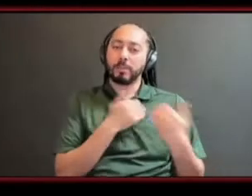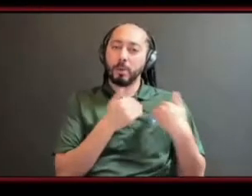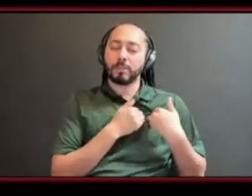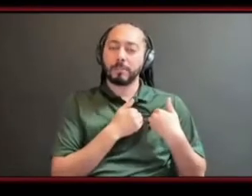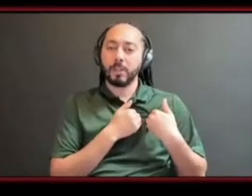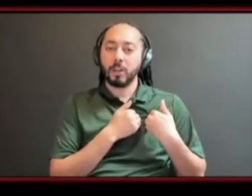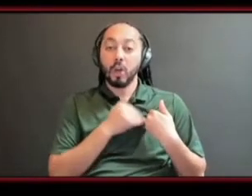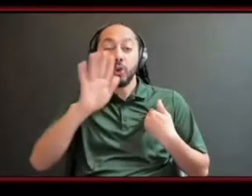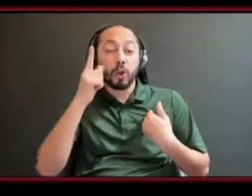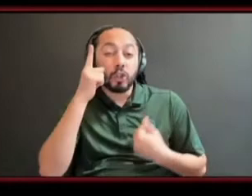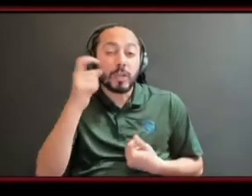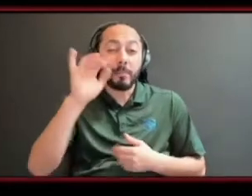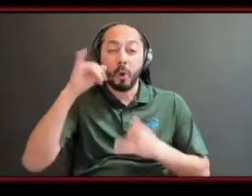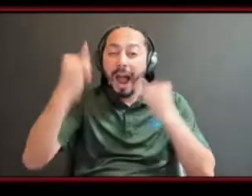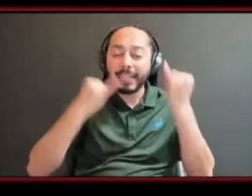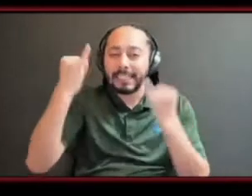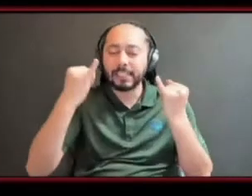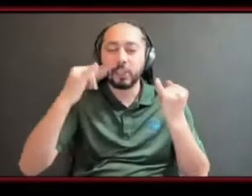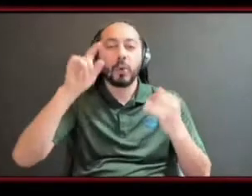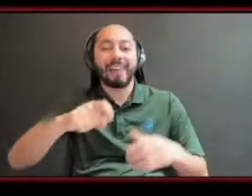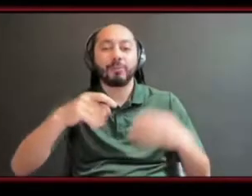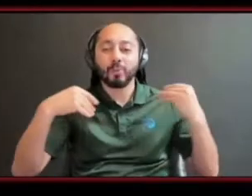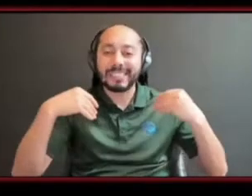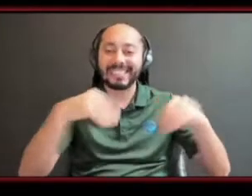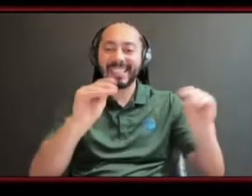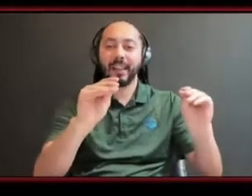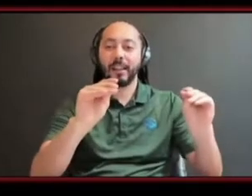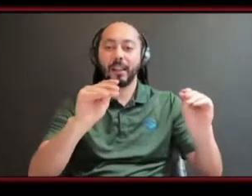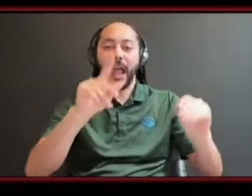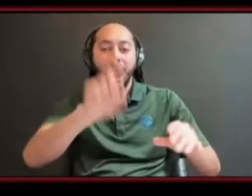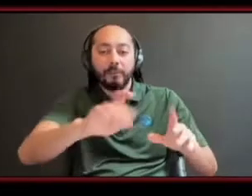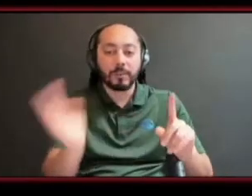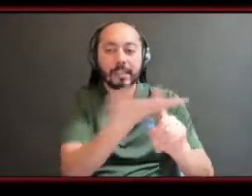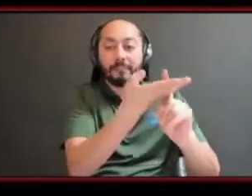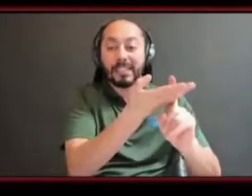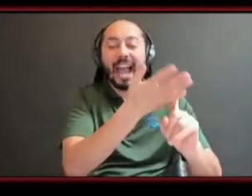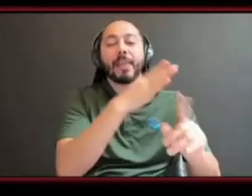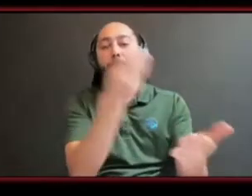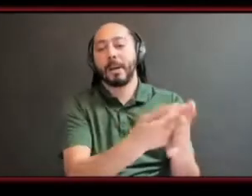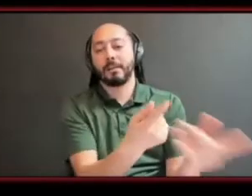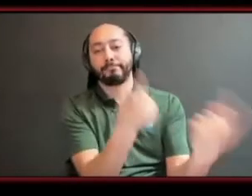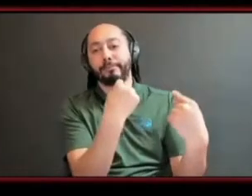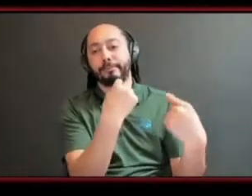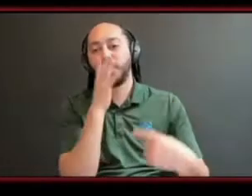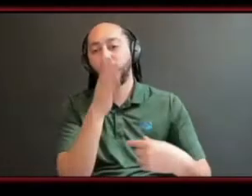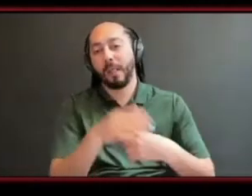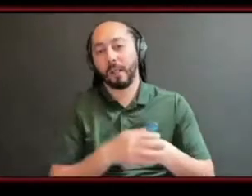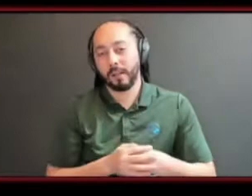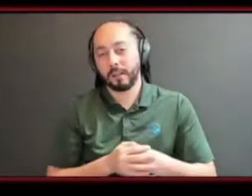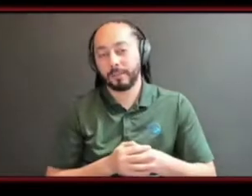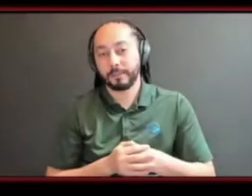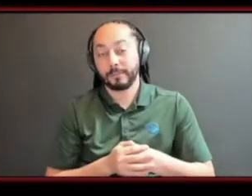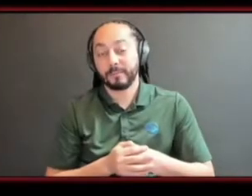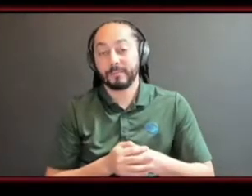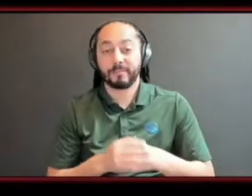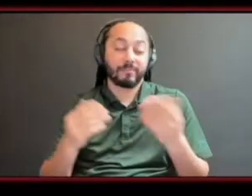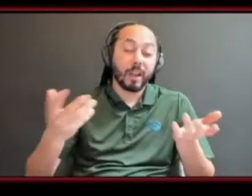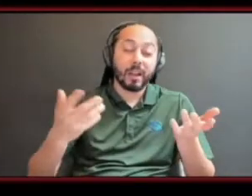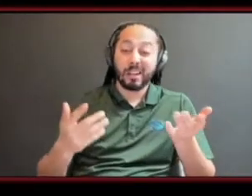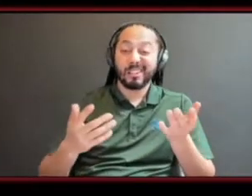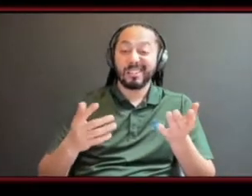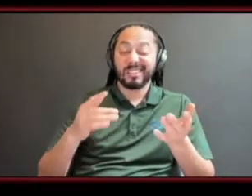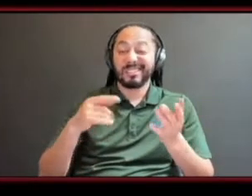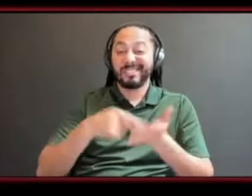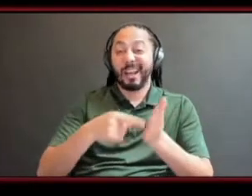our ideas um are very important and that's the way to get funding that like and it's a simple way to like for me to get let's say a hundred